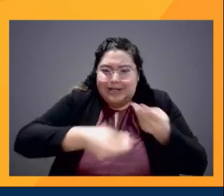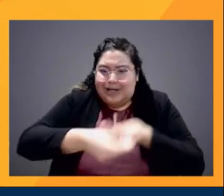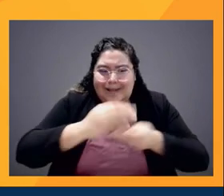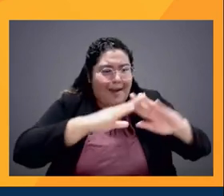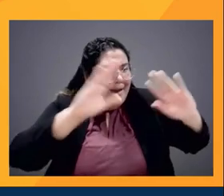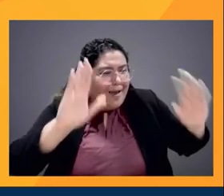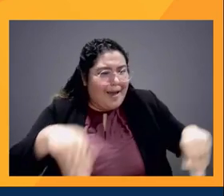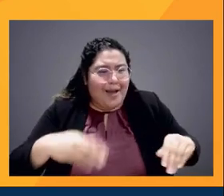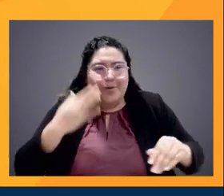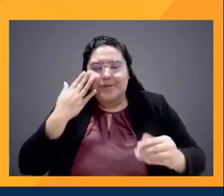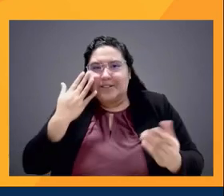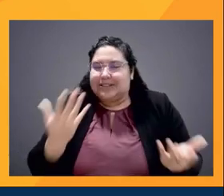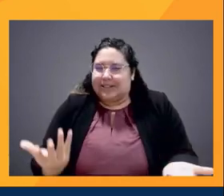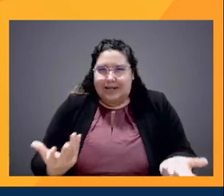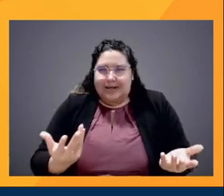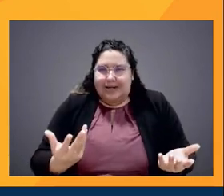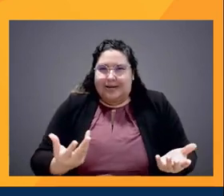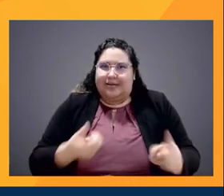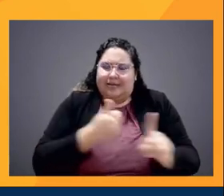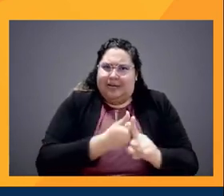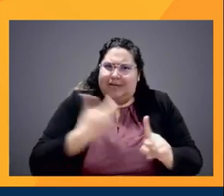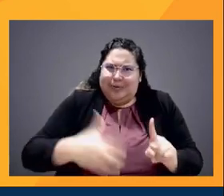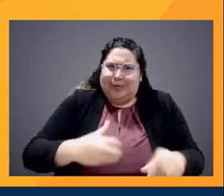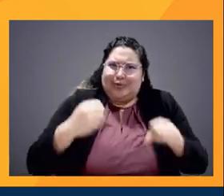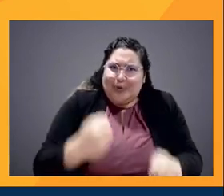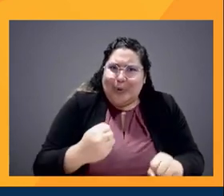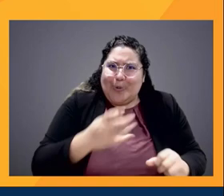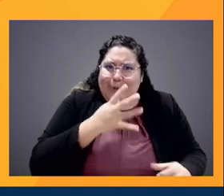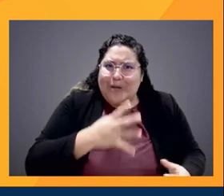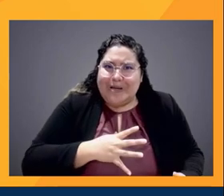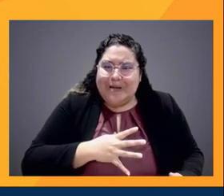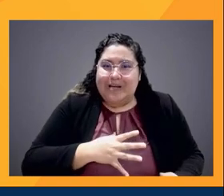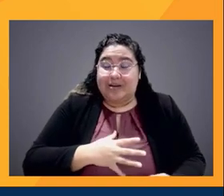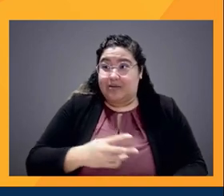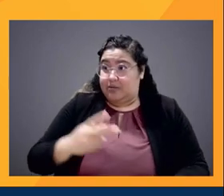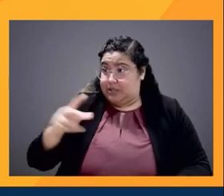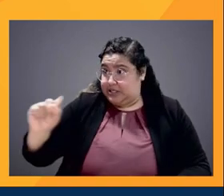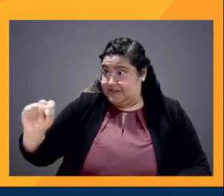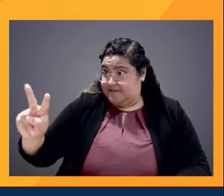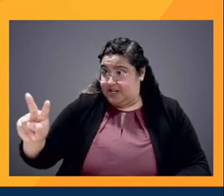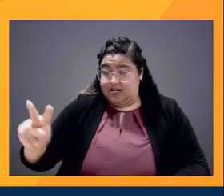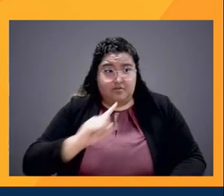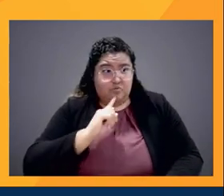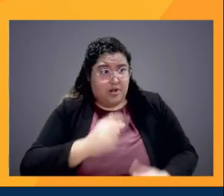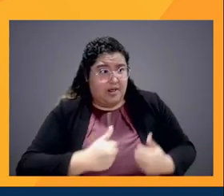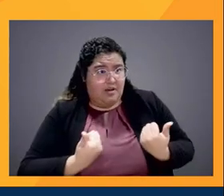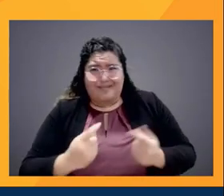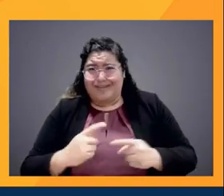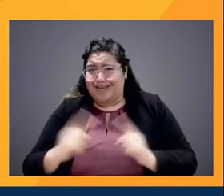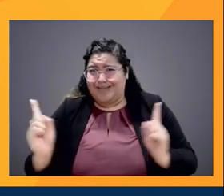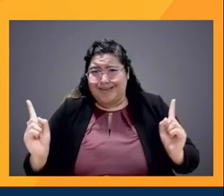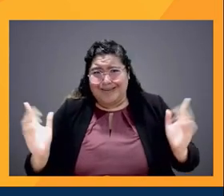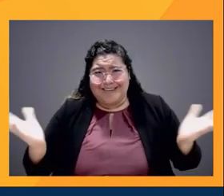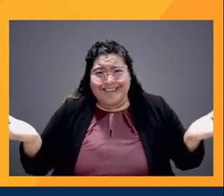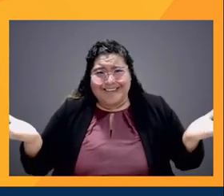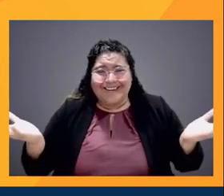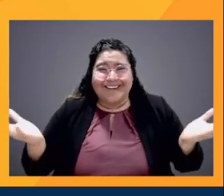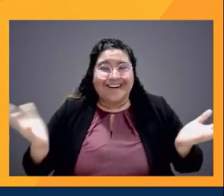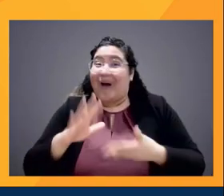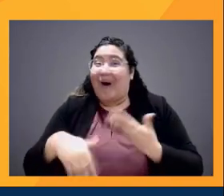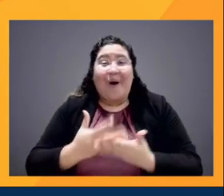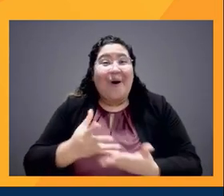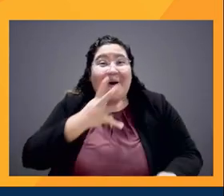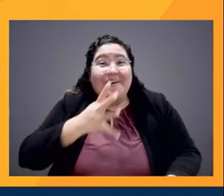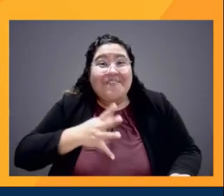see, like it was something off from like what you will see in the TV versus the reality. Like I don't, my, all the females in my life,